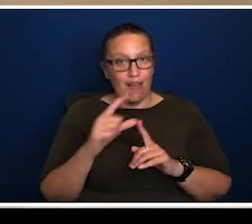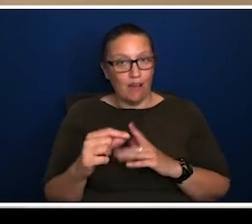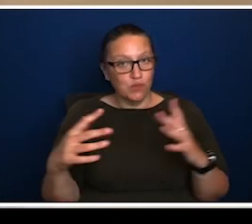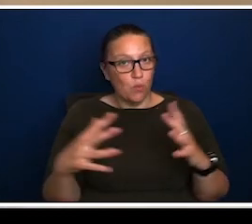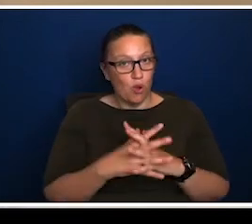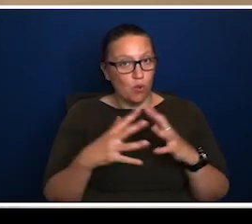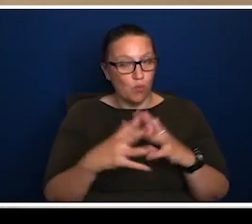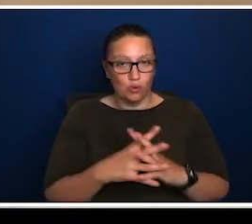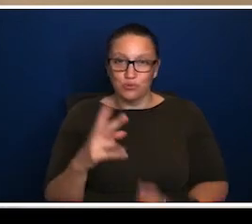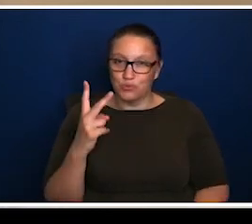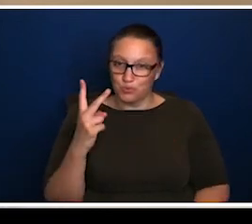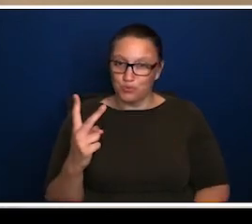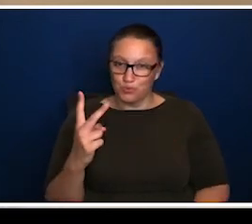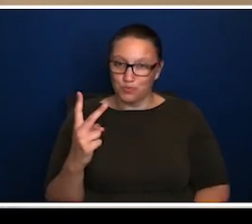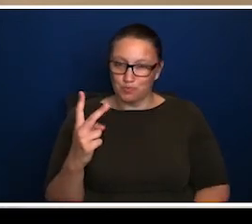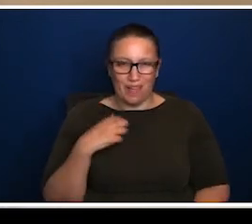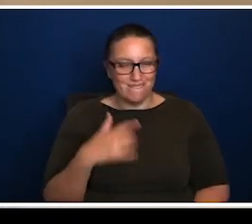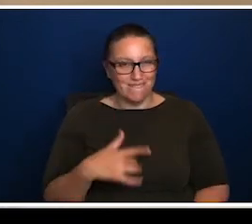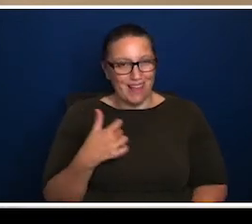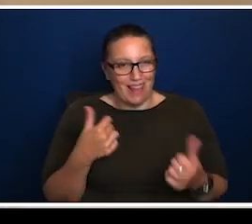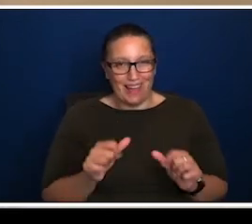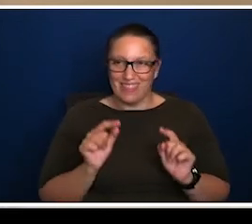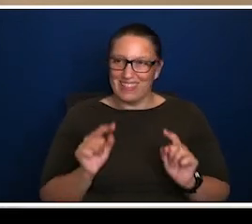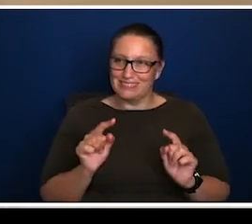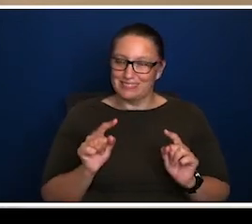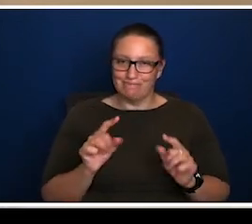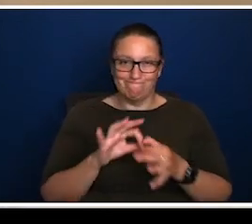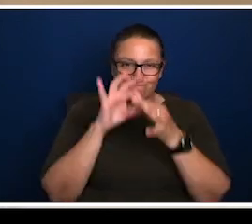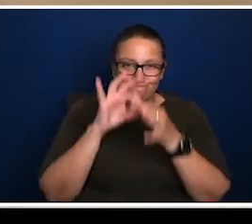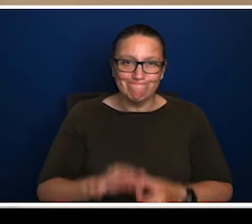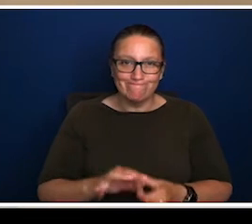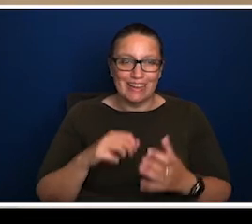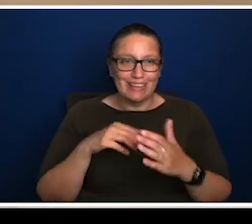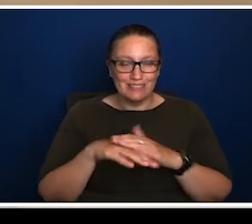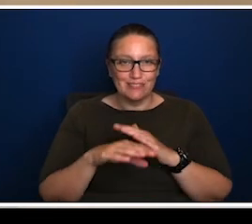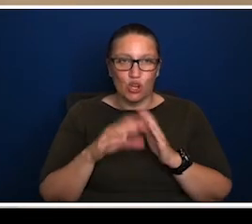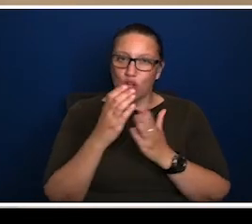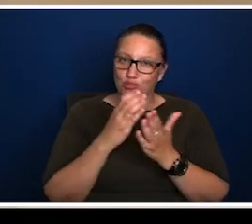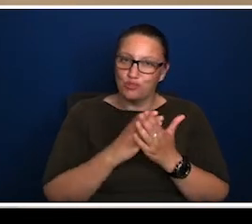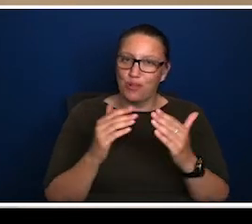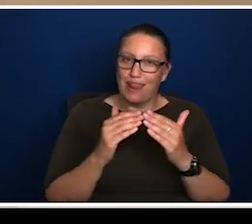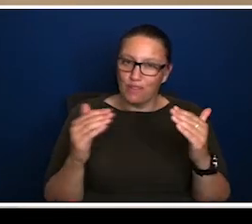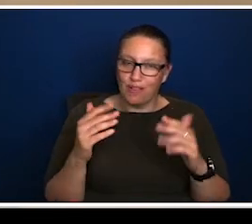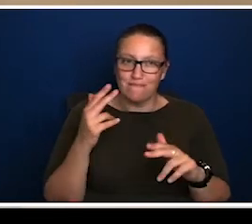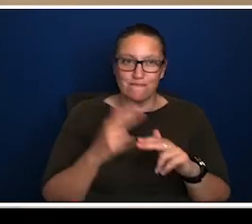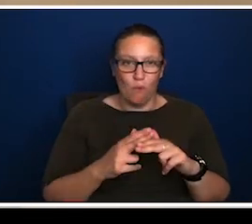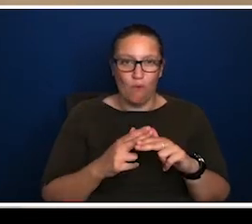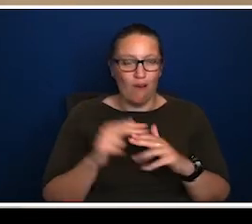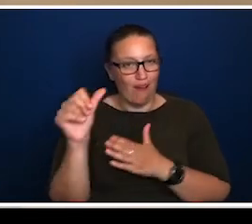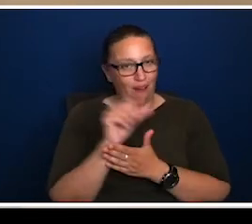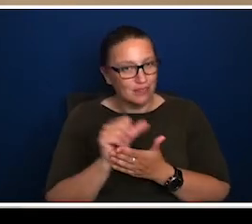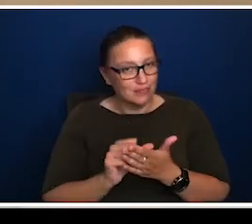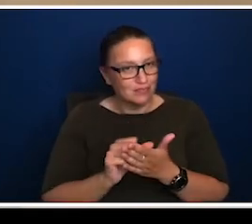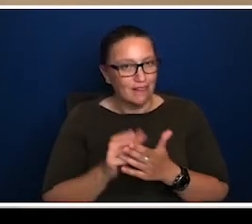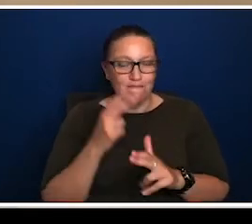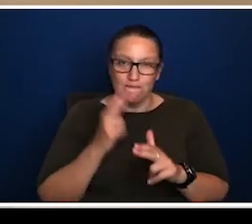In Germany, this was done following the devastation of World War II. And I feel that this anchoring at a constitutional level of